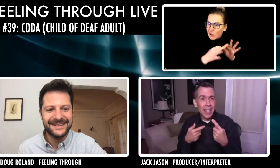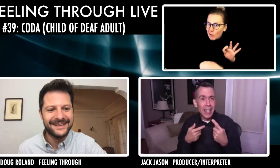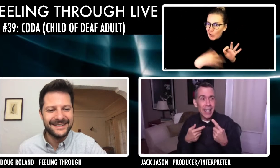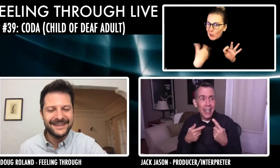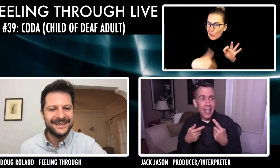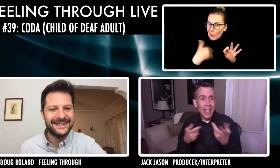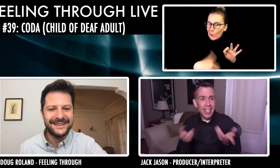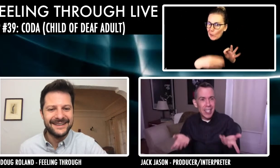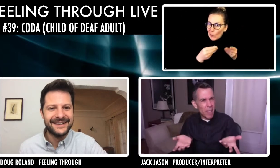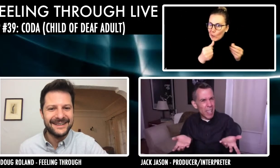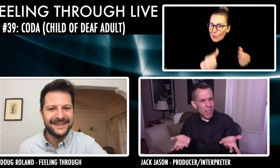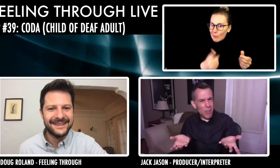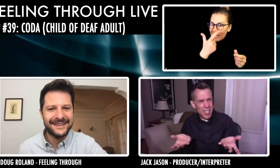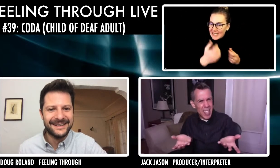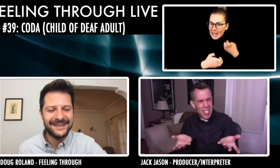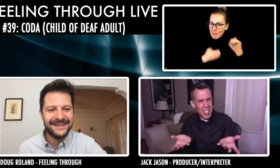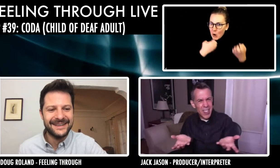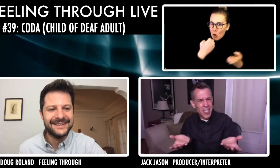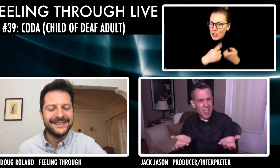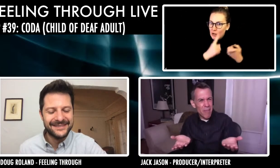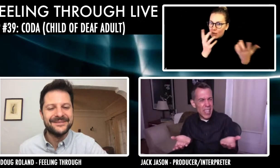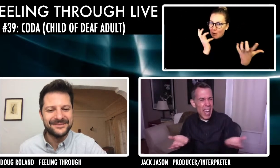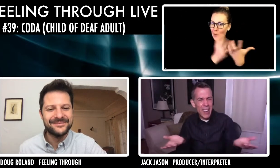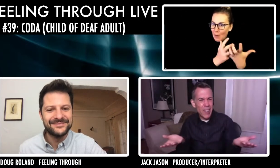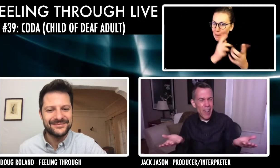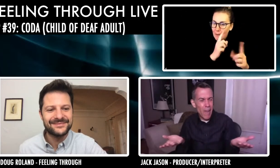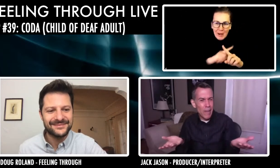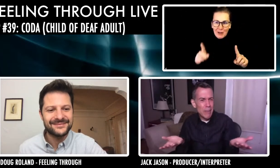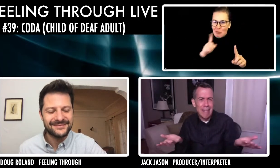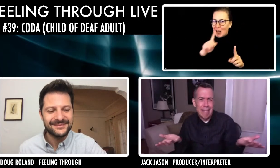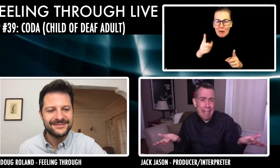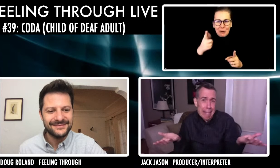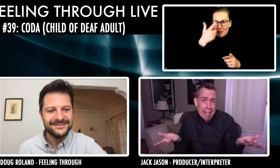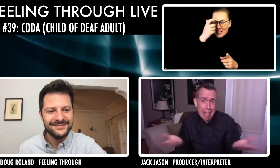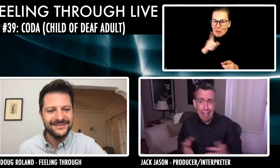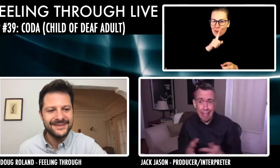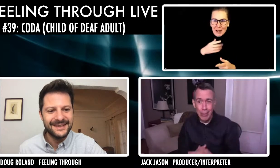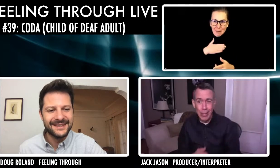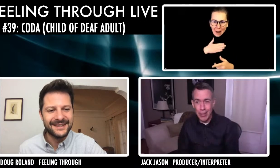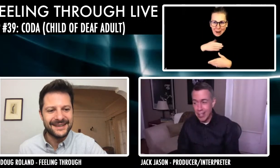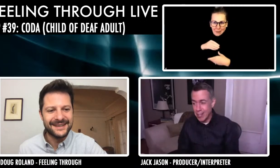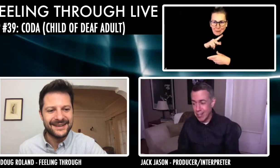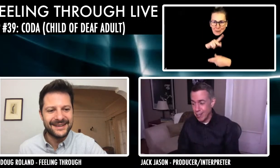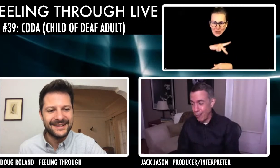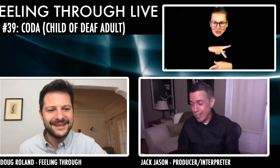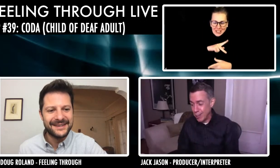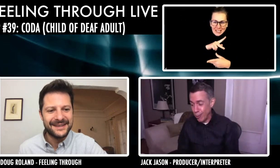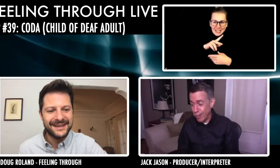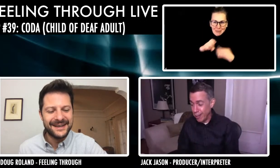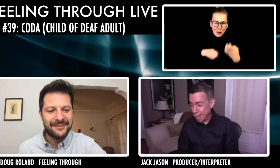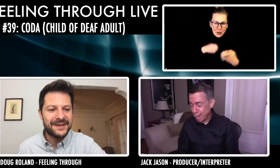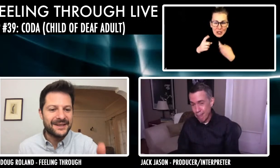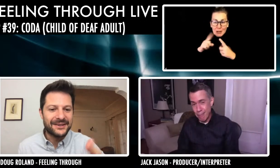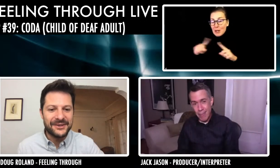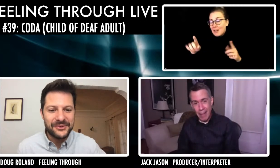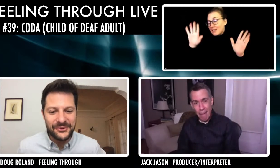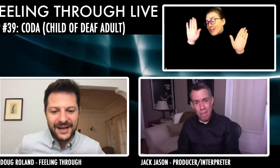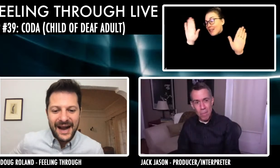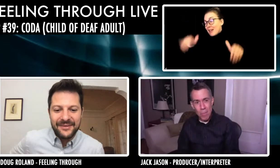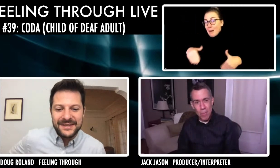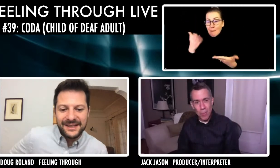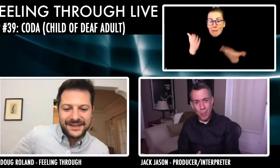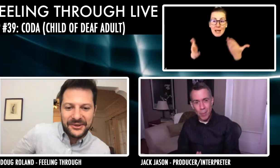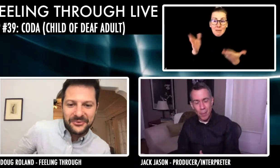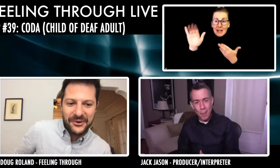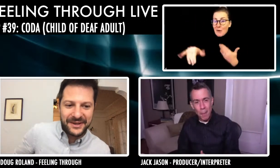And yet it seemed like it was destined or something. I don't know. I mean, who knows? I mean, clearly you,